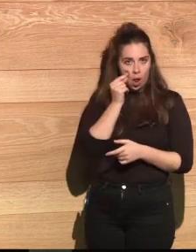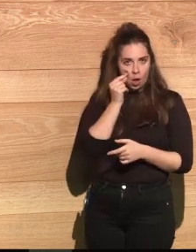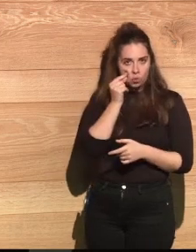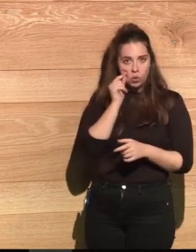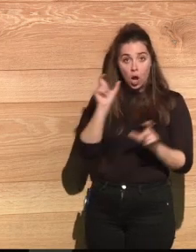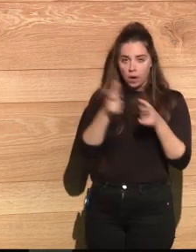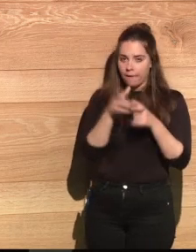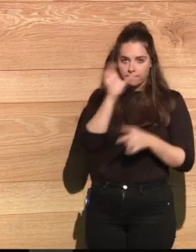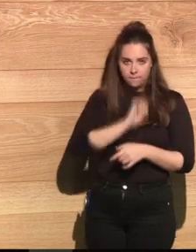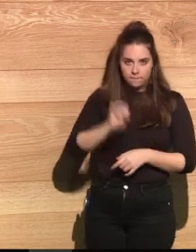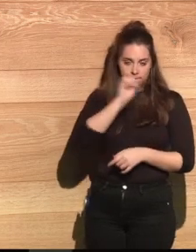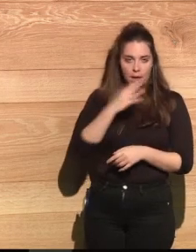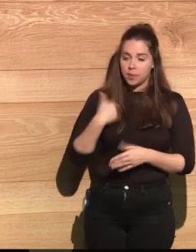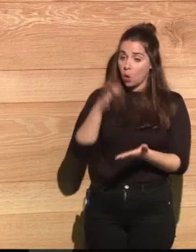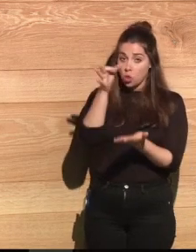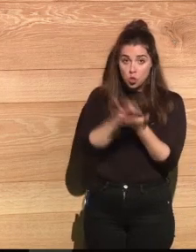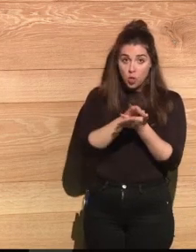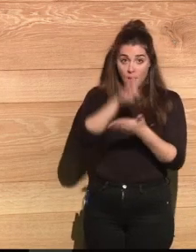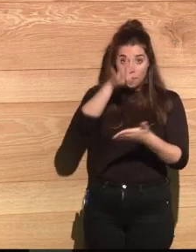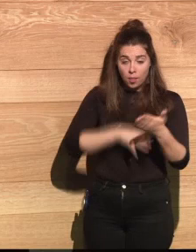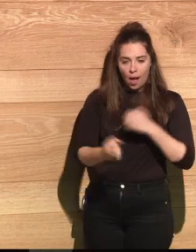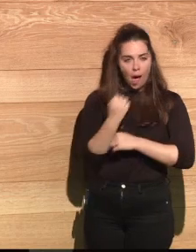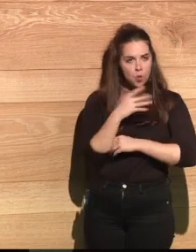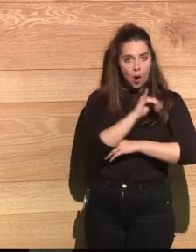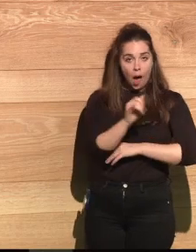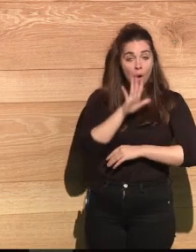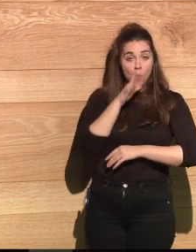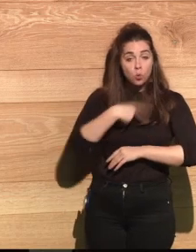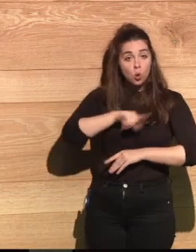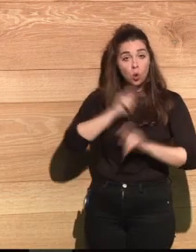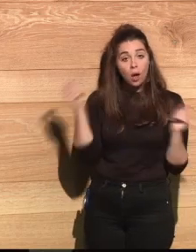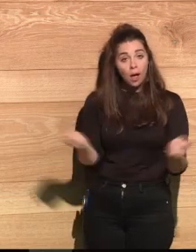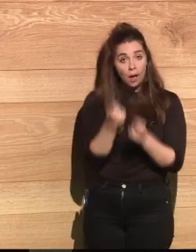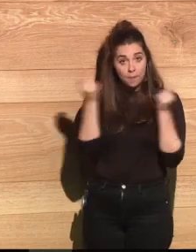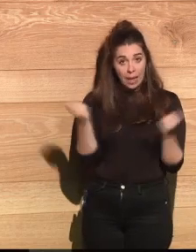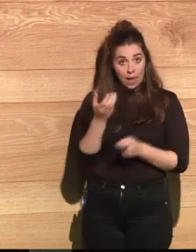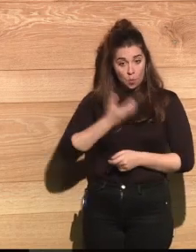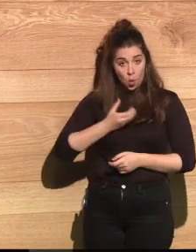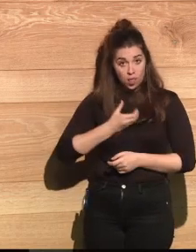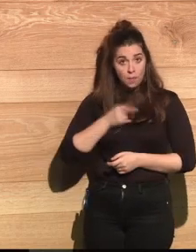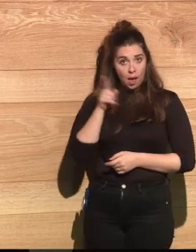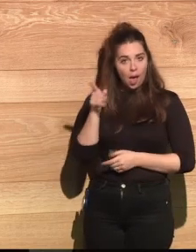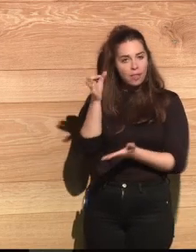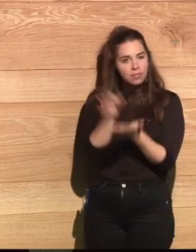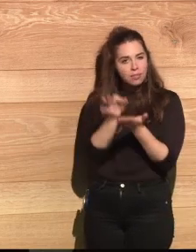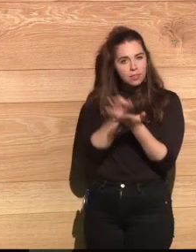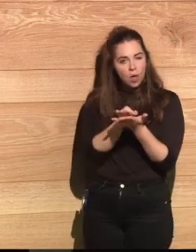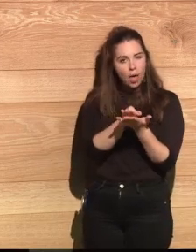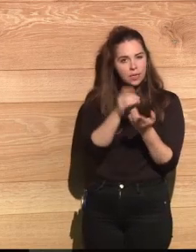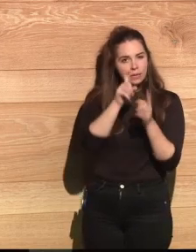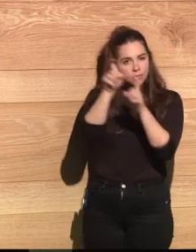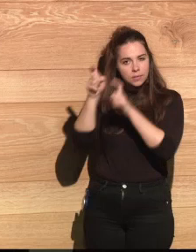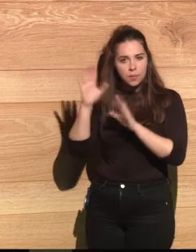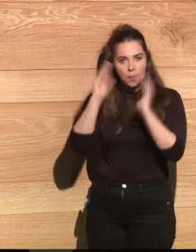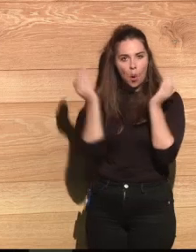The meeting was excellent. And the city of Barcelona is supporting the treaty already. We have a municipal campaign that